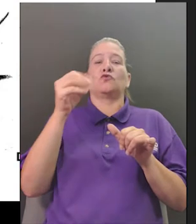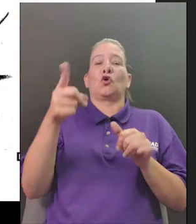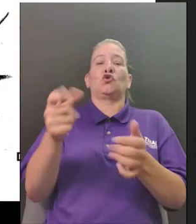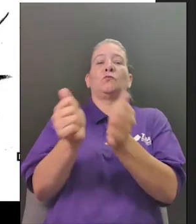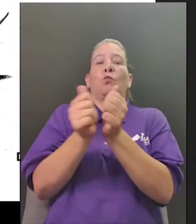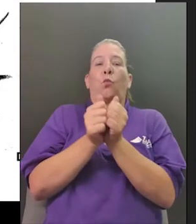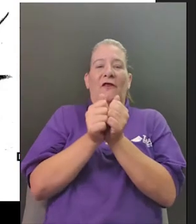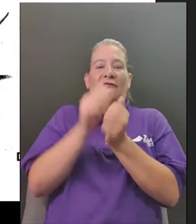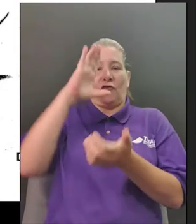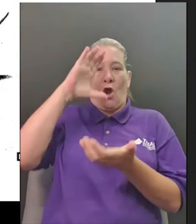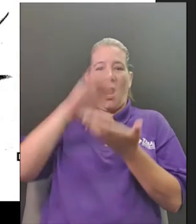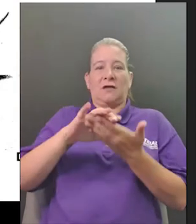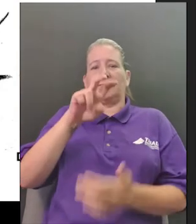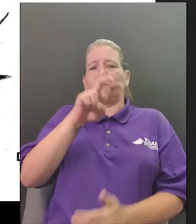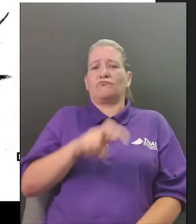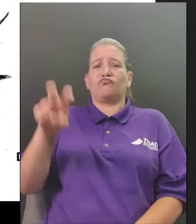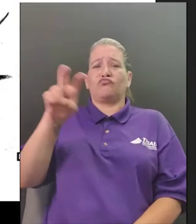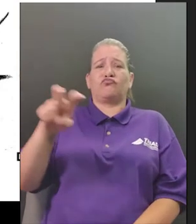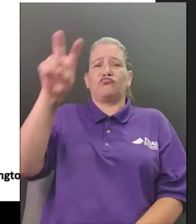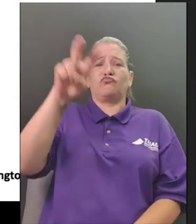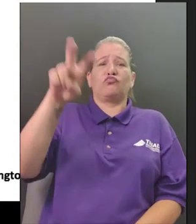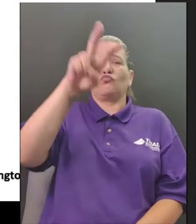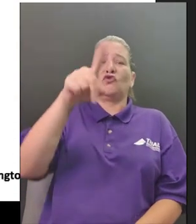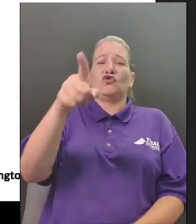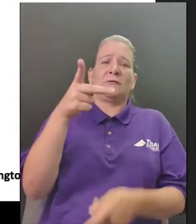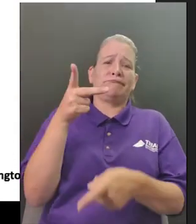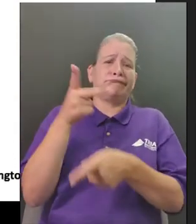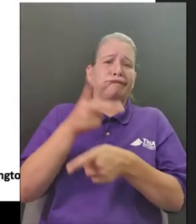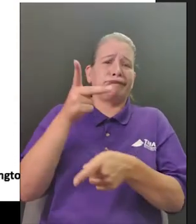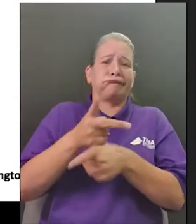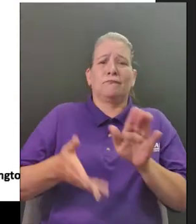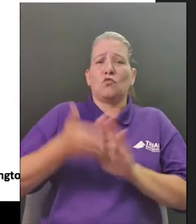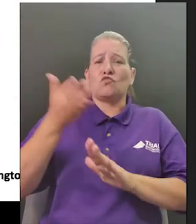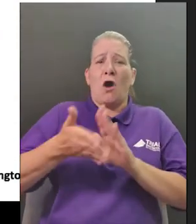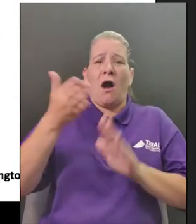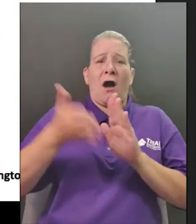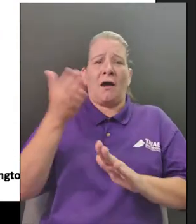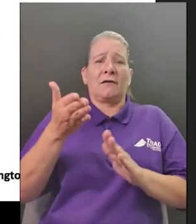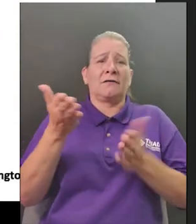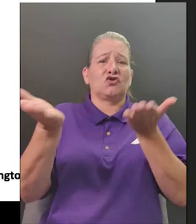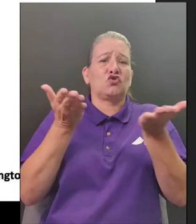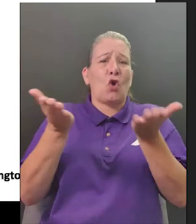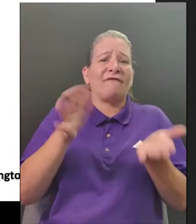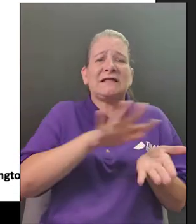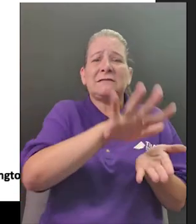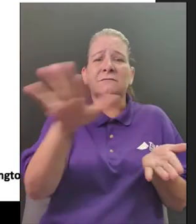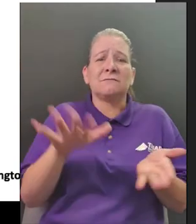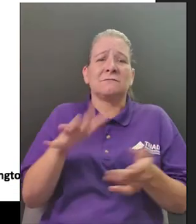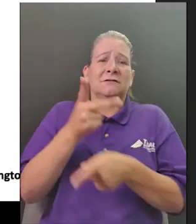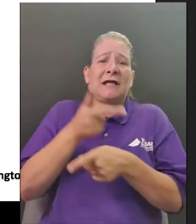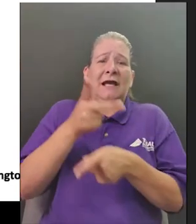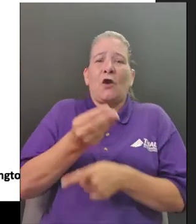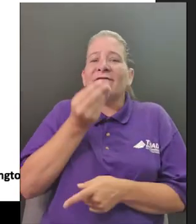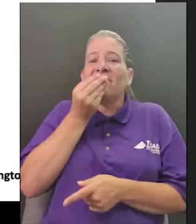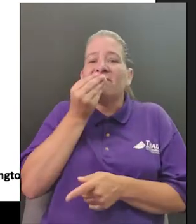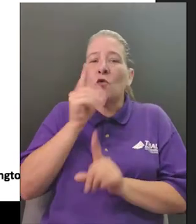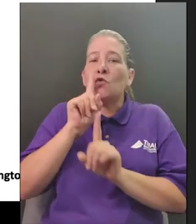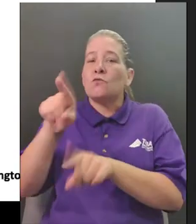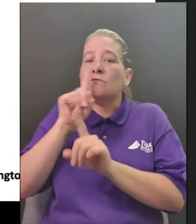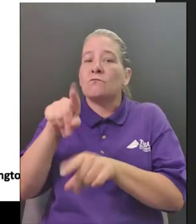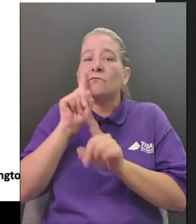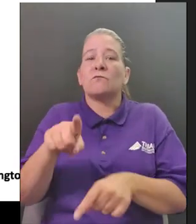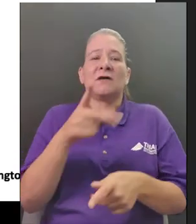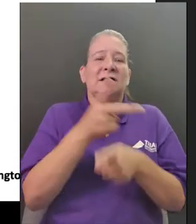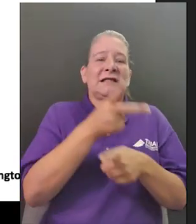so very cool let's see our next person so she's also